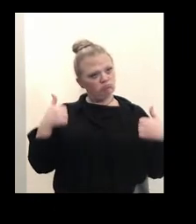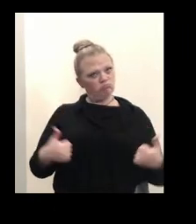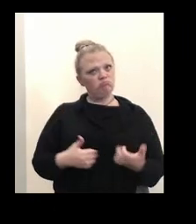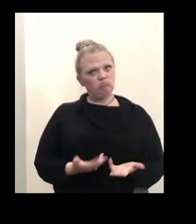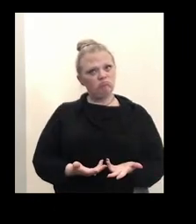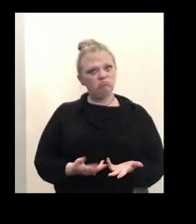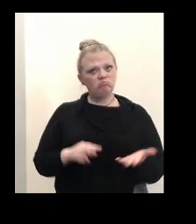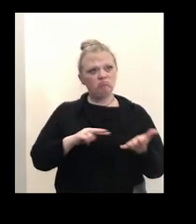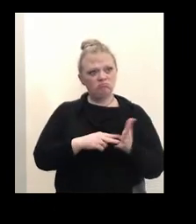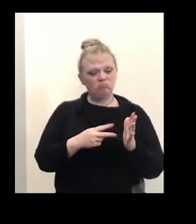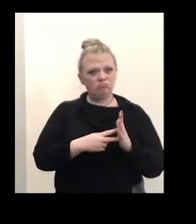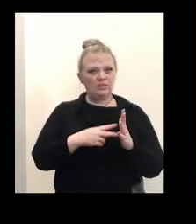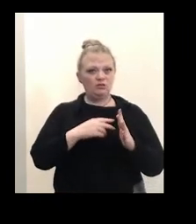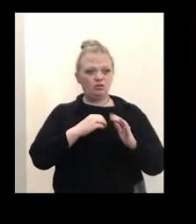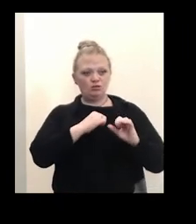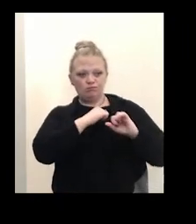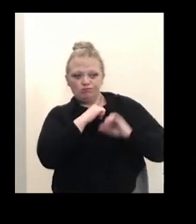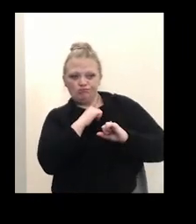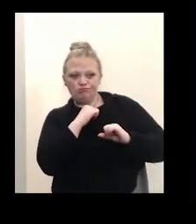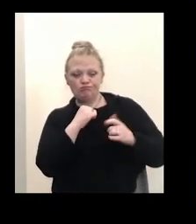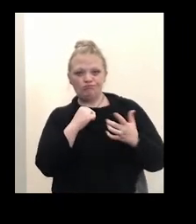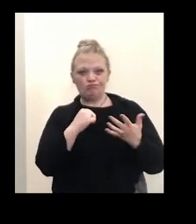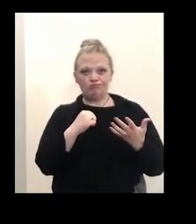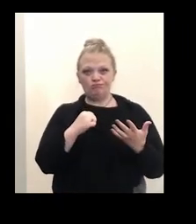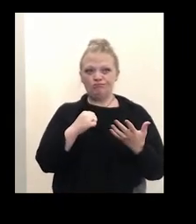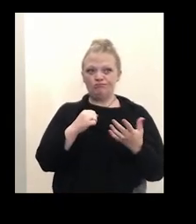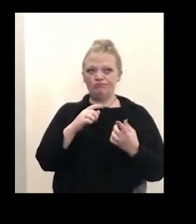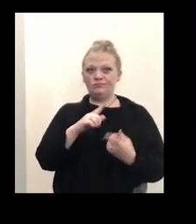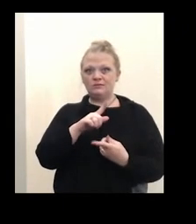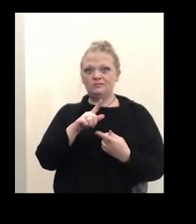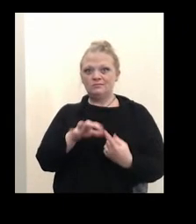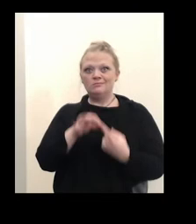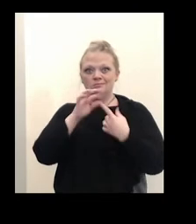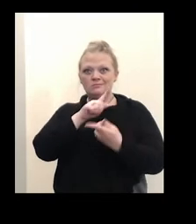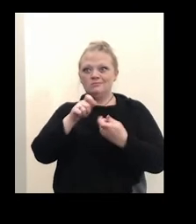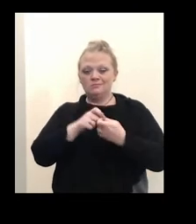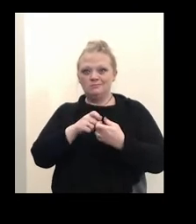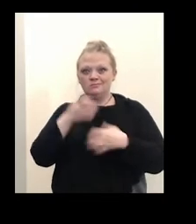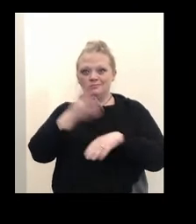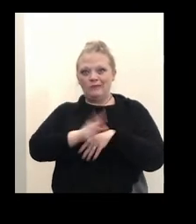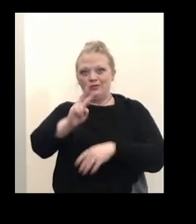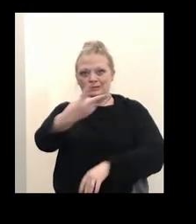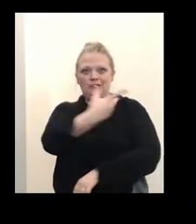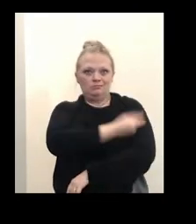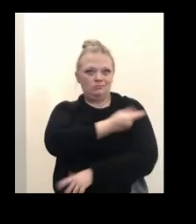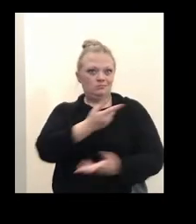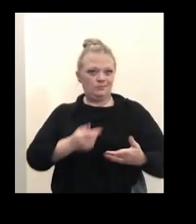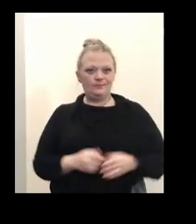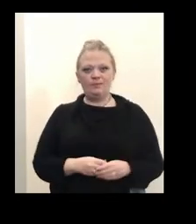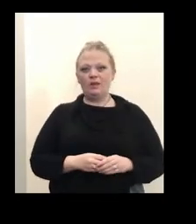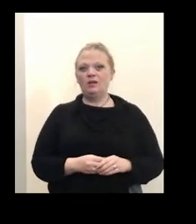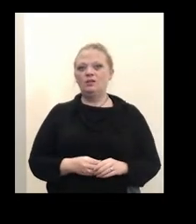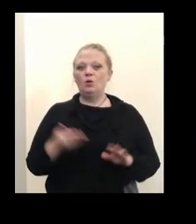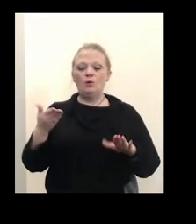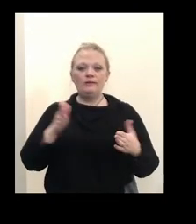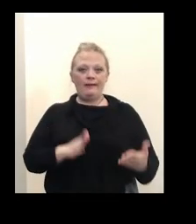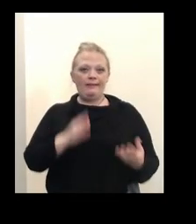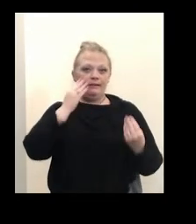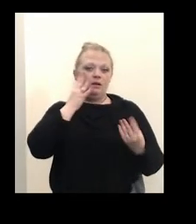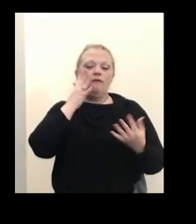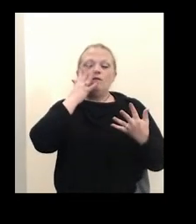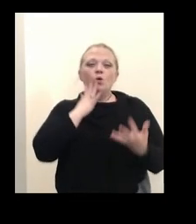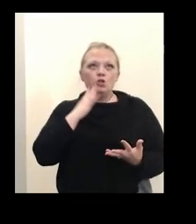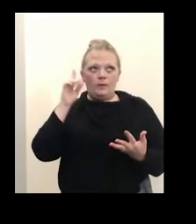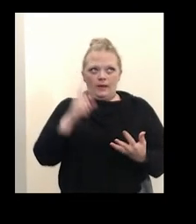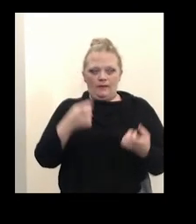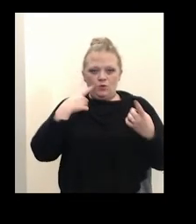they're going to be protected, especially once they get full vaccination through ends in through them. Mortality data. Unfortunately, we have to announce